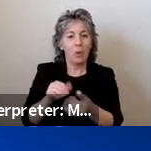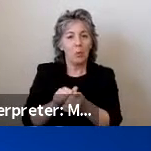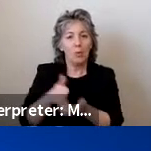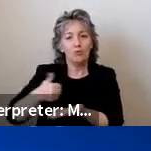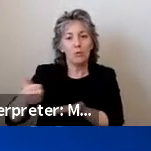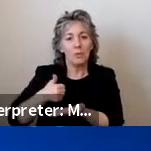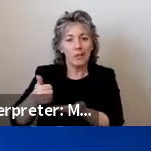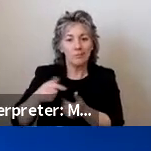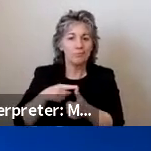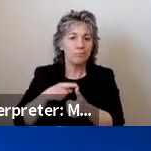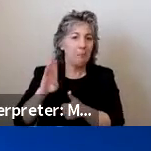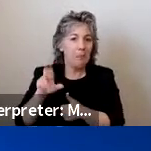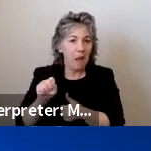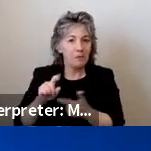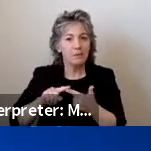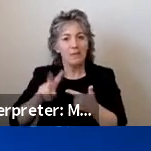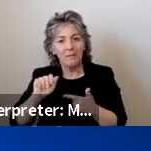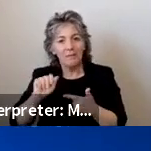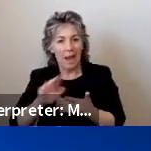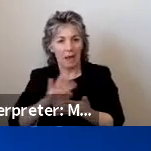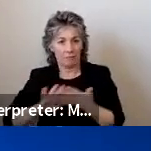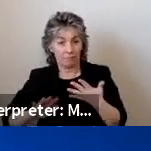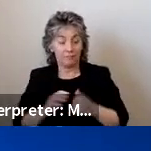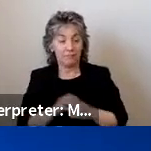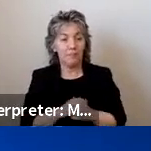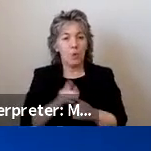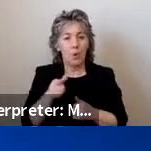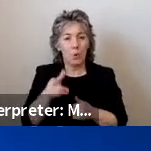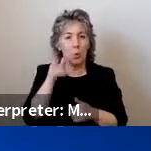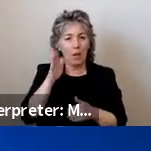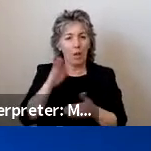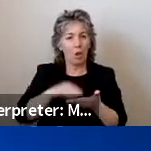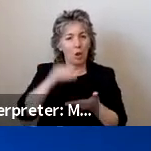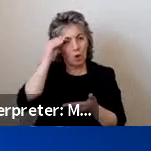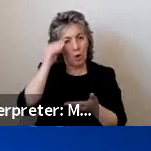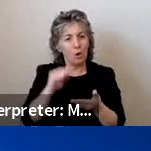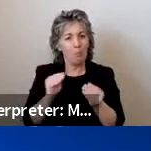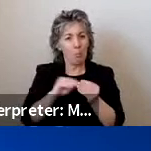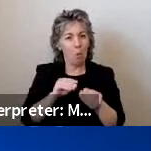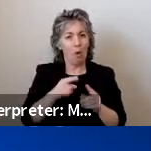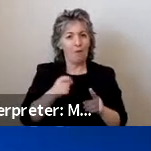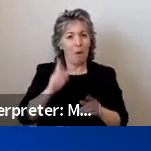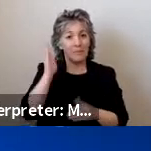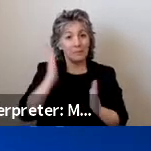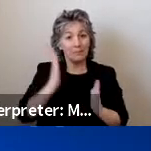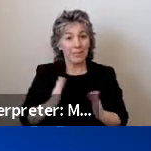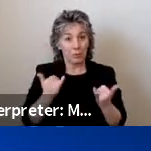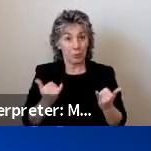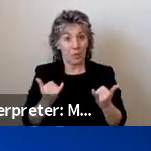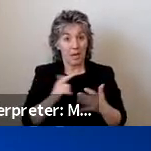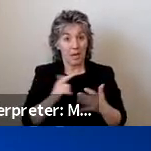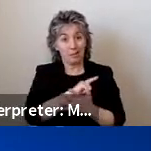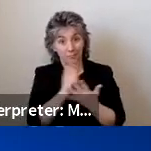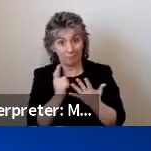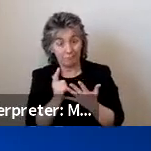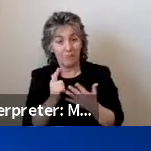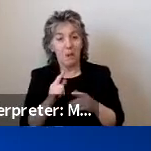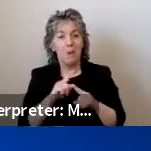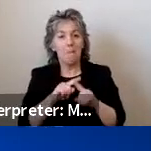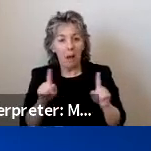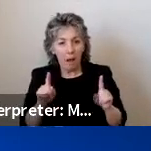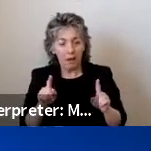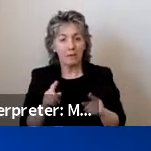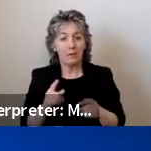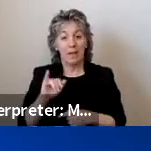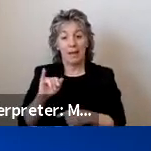such as buses and vans. You will hear more about inclusive design from some of our other speakers during this series, but I just wanted to let you know that